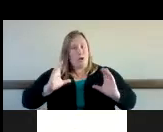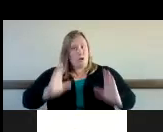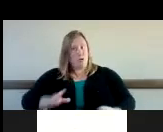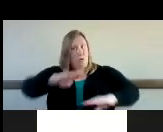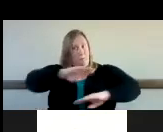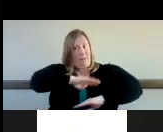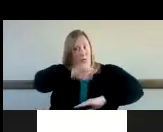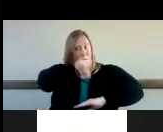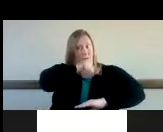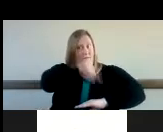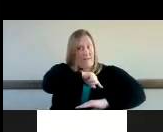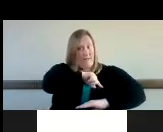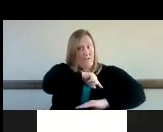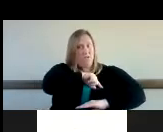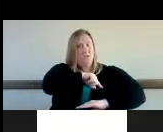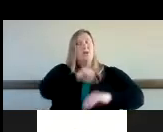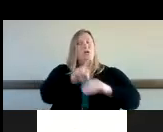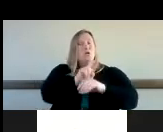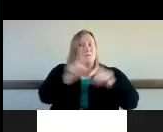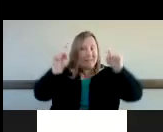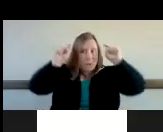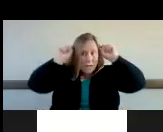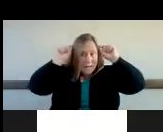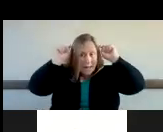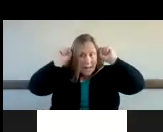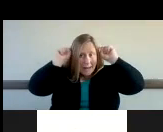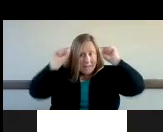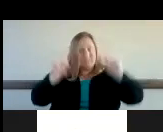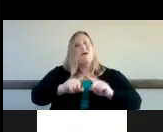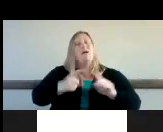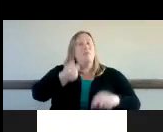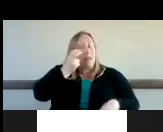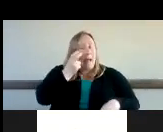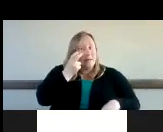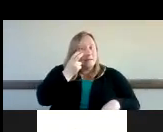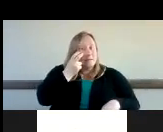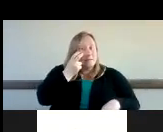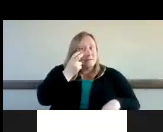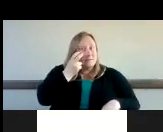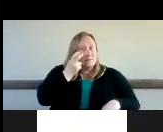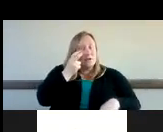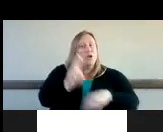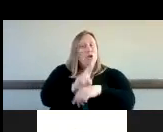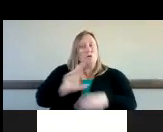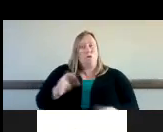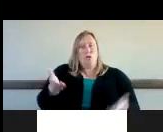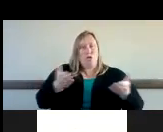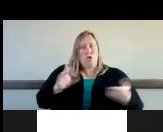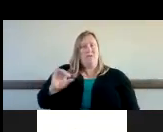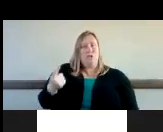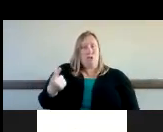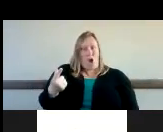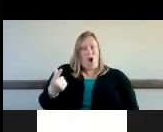wears hearing aids in both ears blind um did use a service dog until the dog died